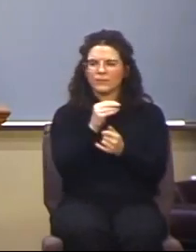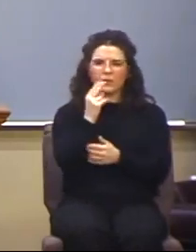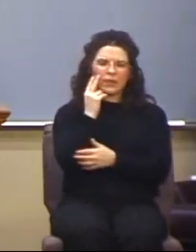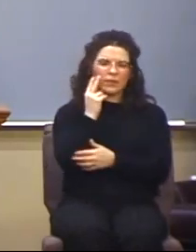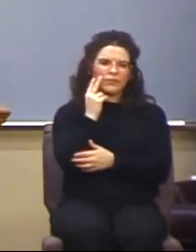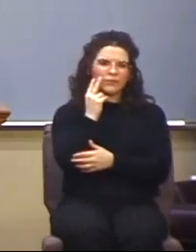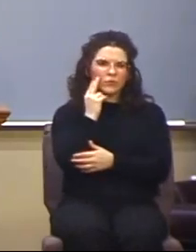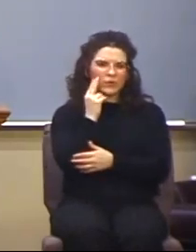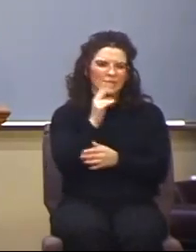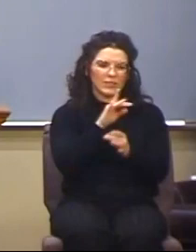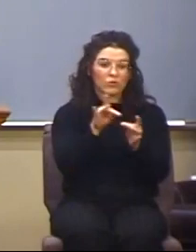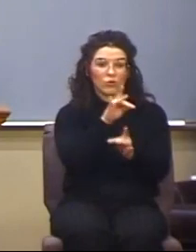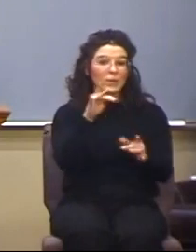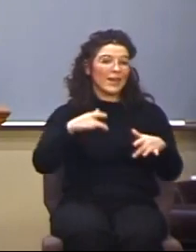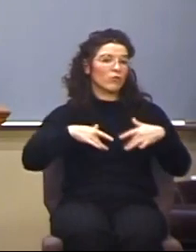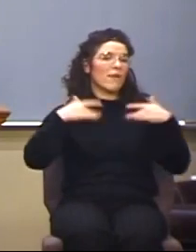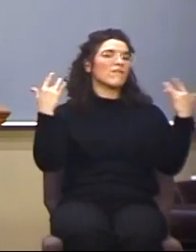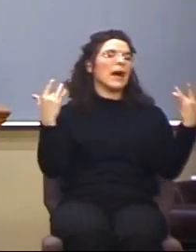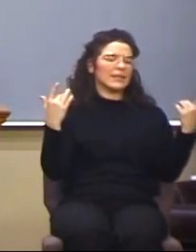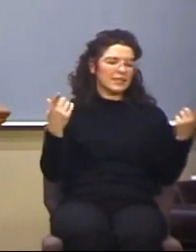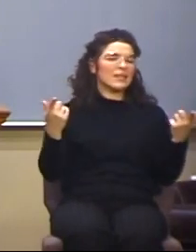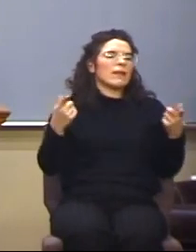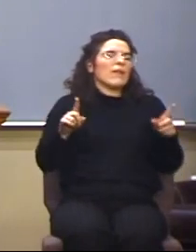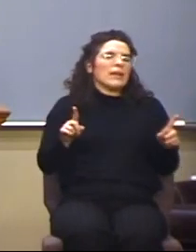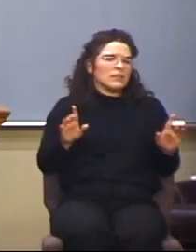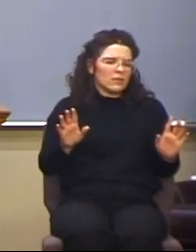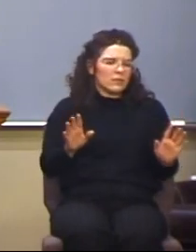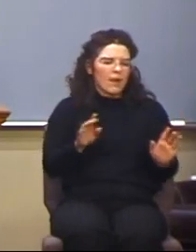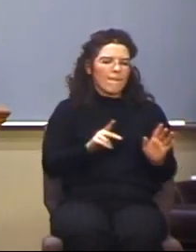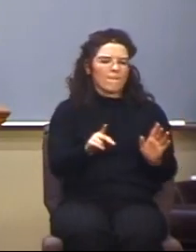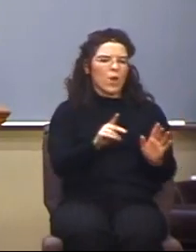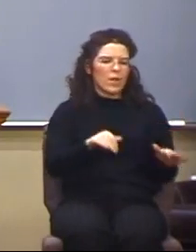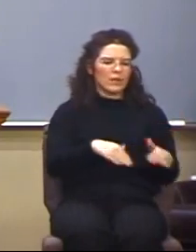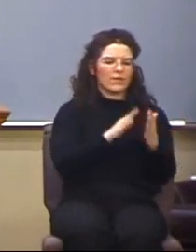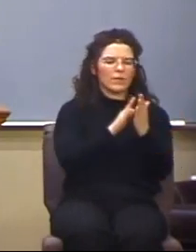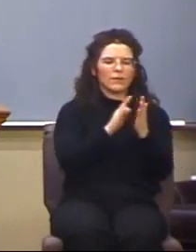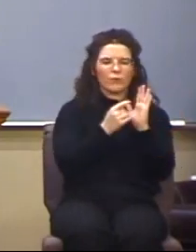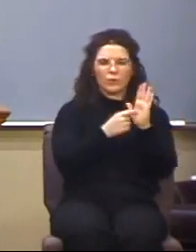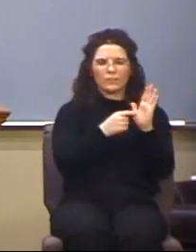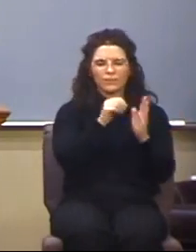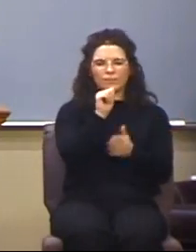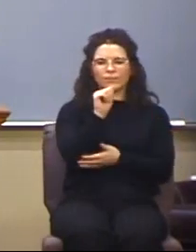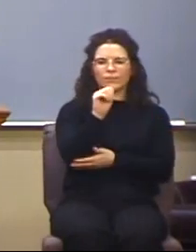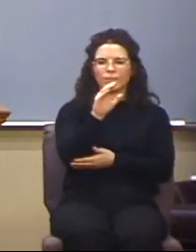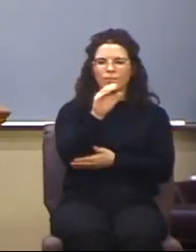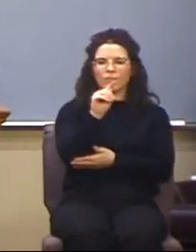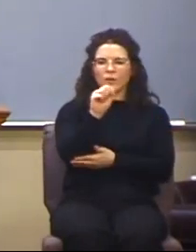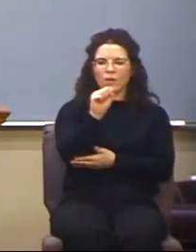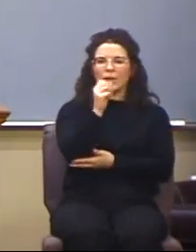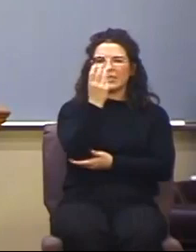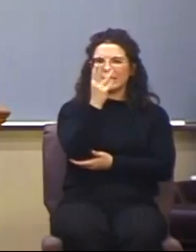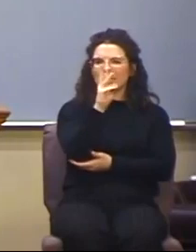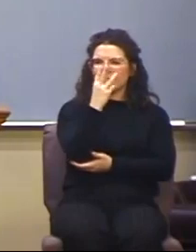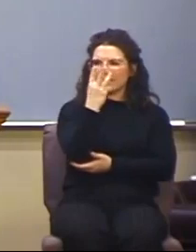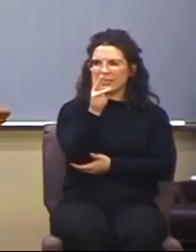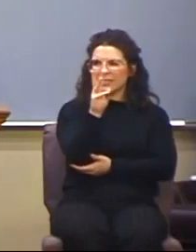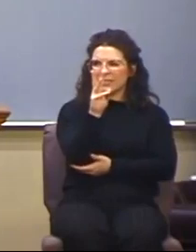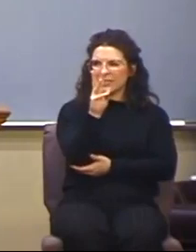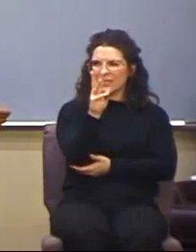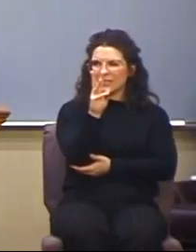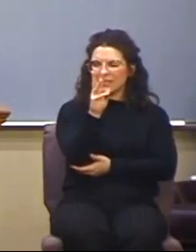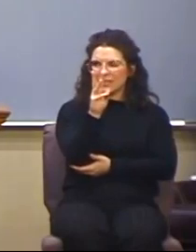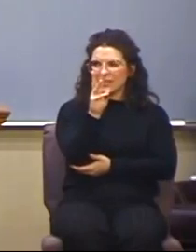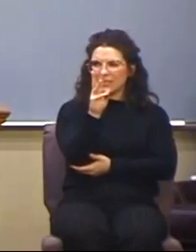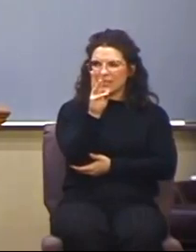a supernatural event. And Paul has a run-in, for example, here in Acts chapter 16. If we